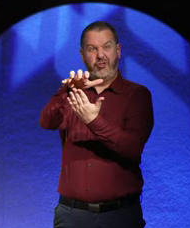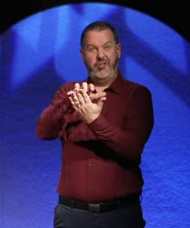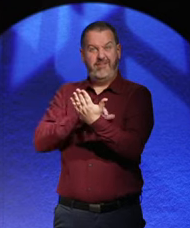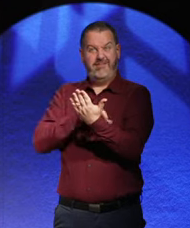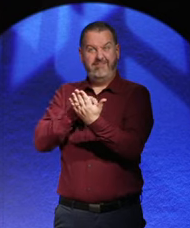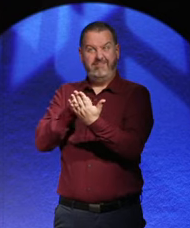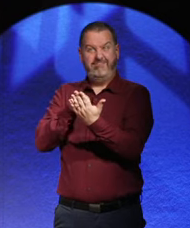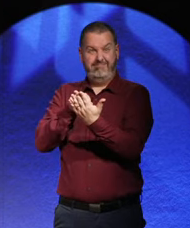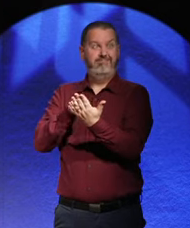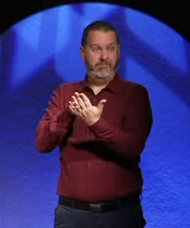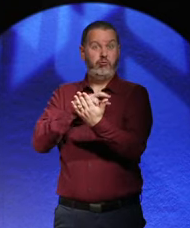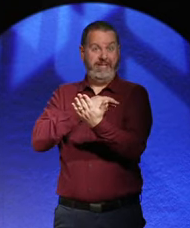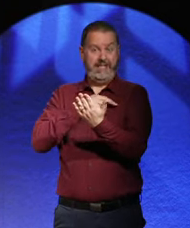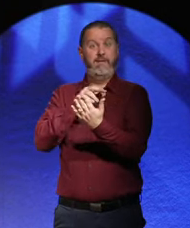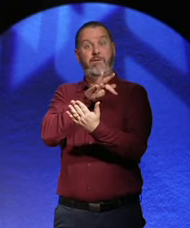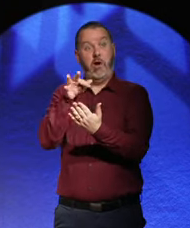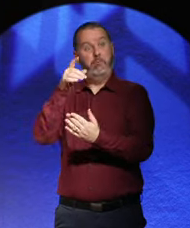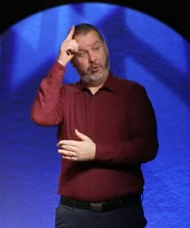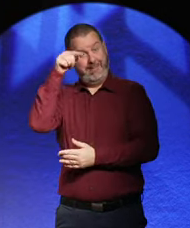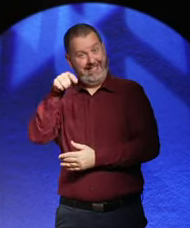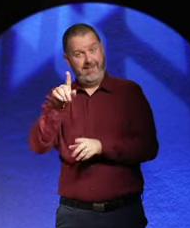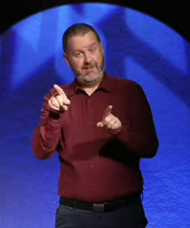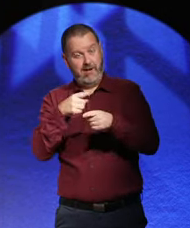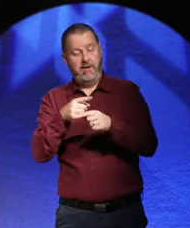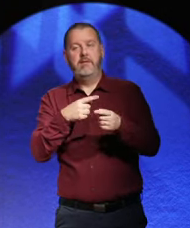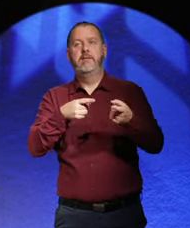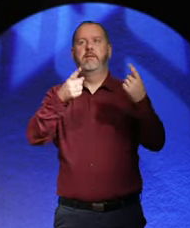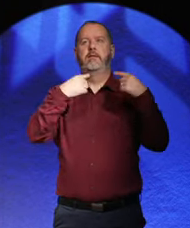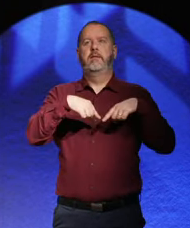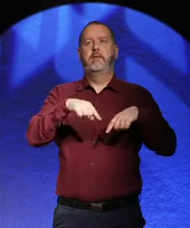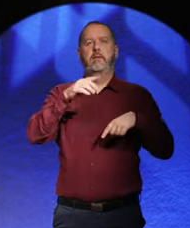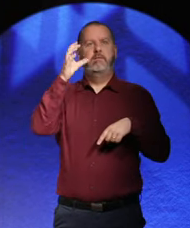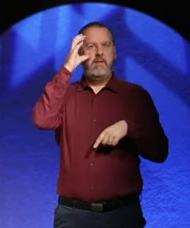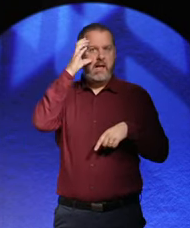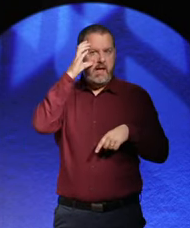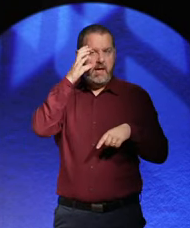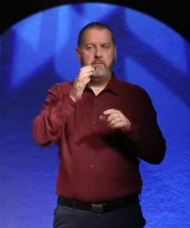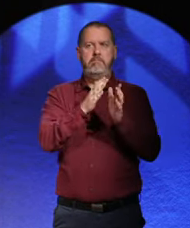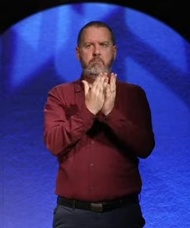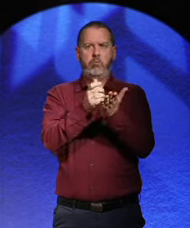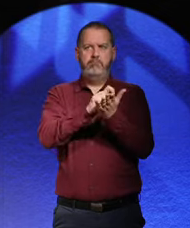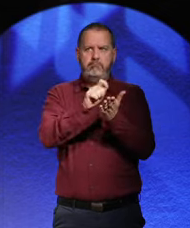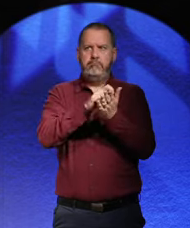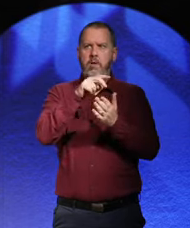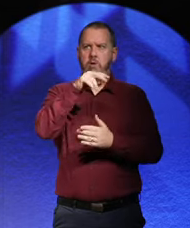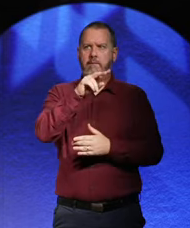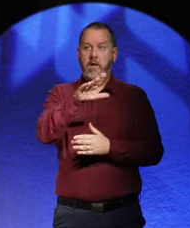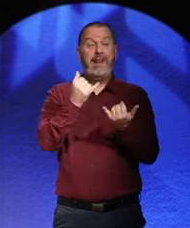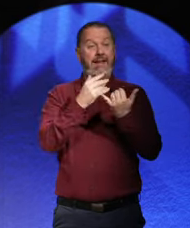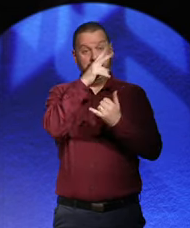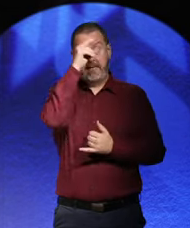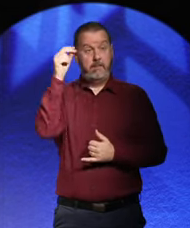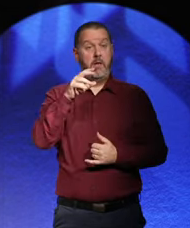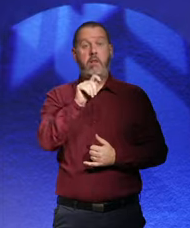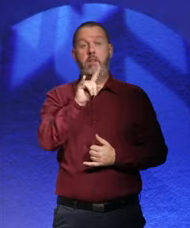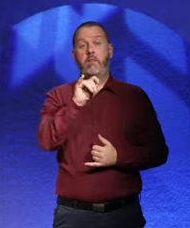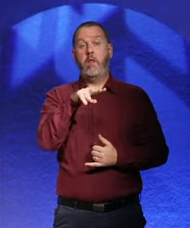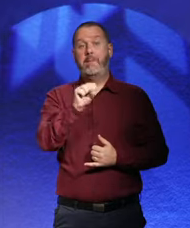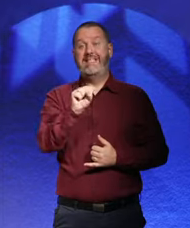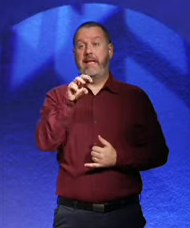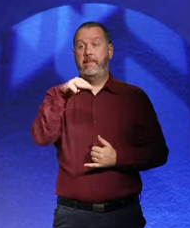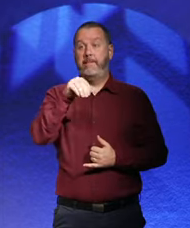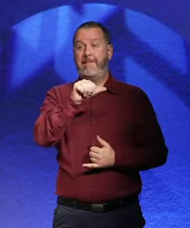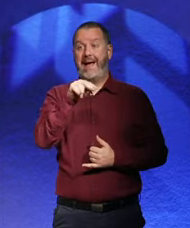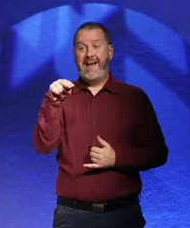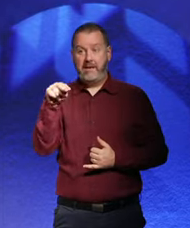Yeah. And then there was, you know, film as well. Novels. You know, Thomas Mann, for example. Looking into